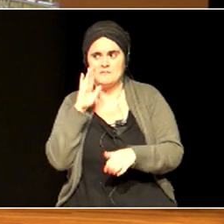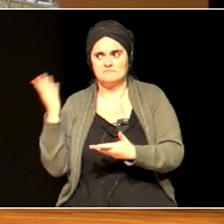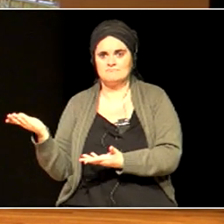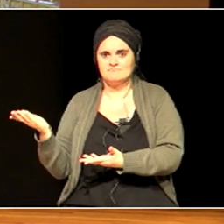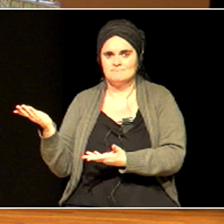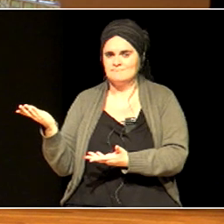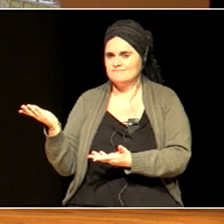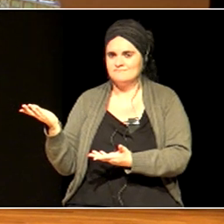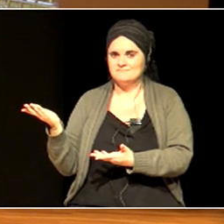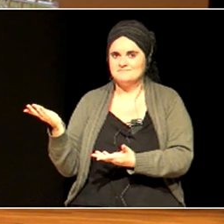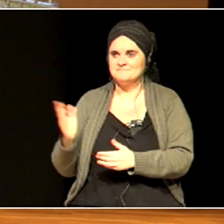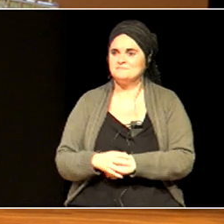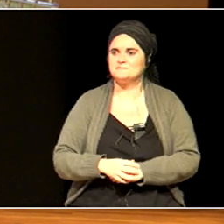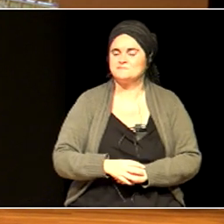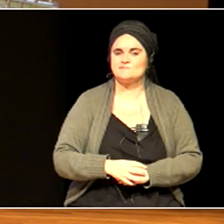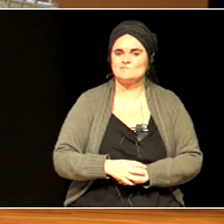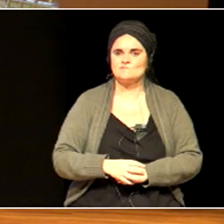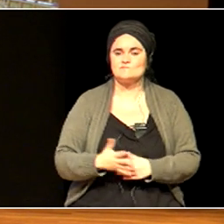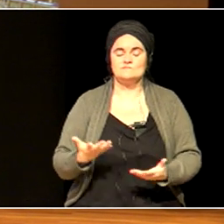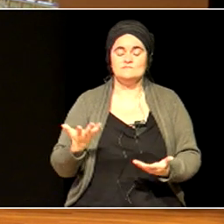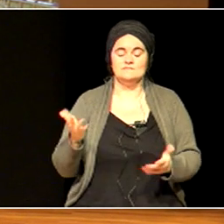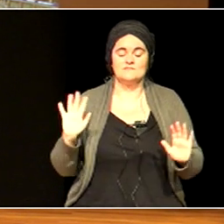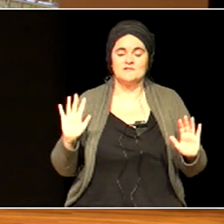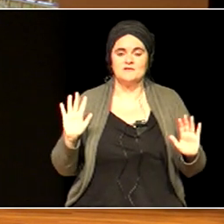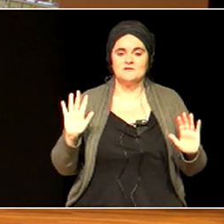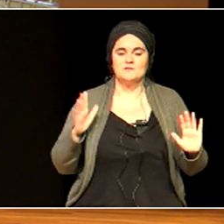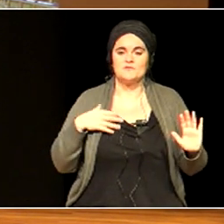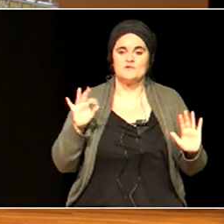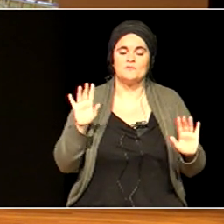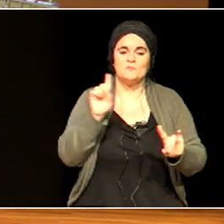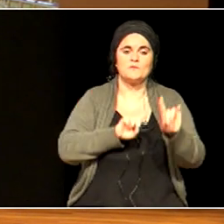It's a problem, perhaps, to think about your mother in that way.